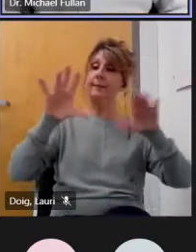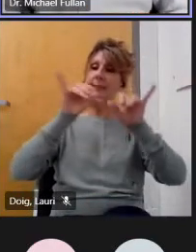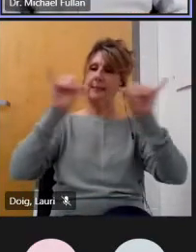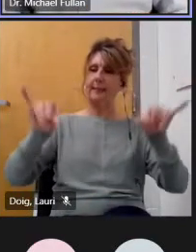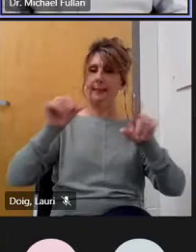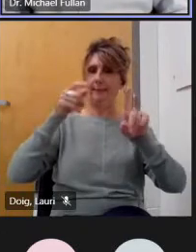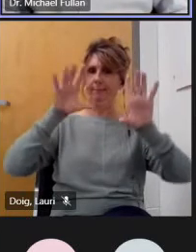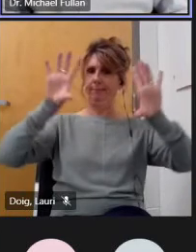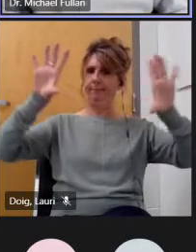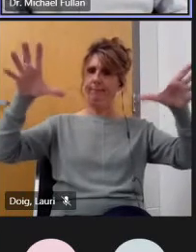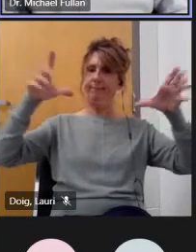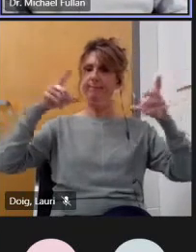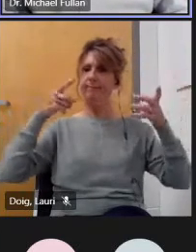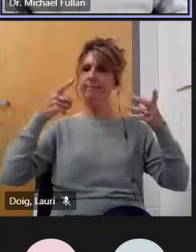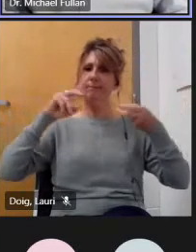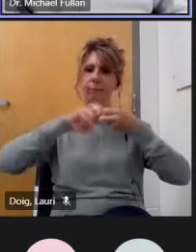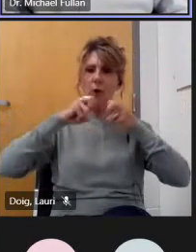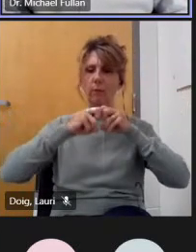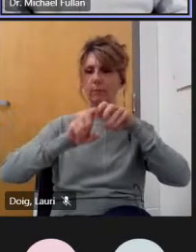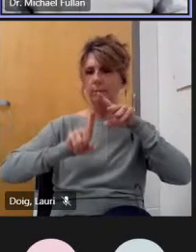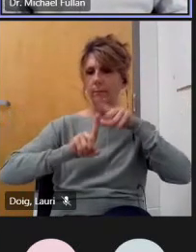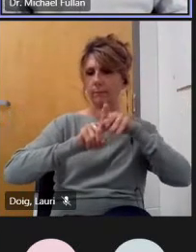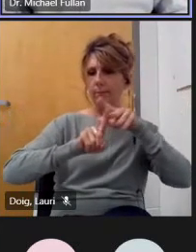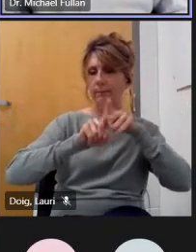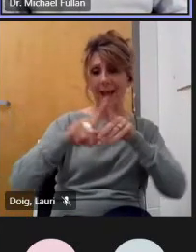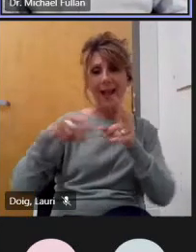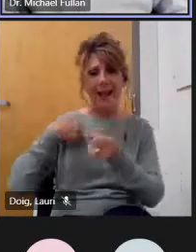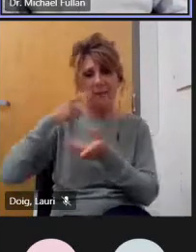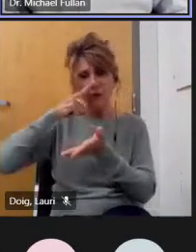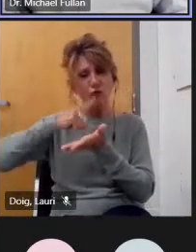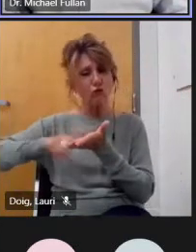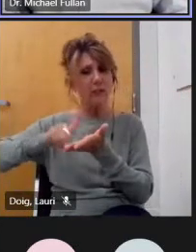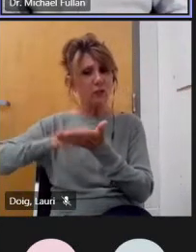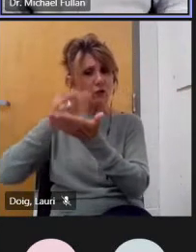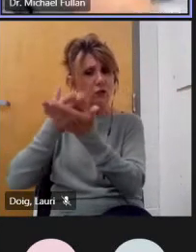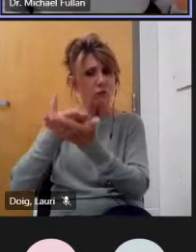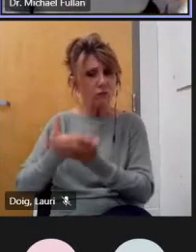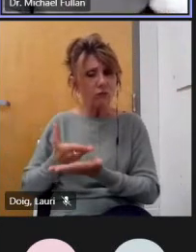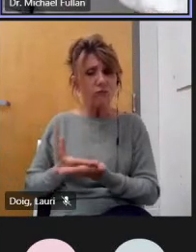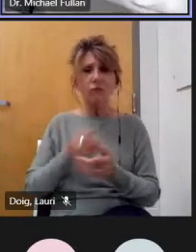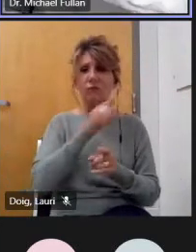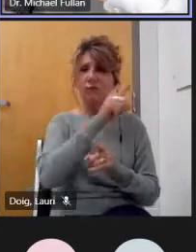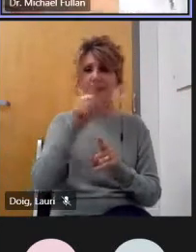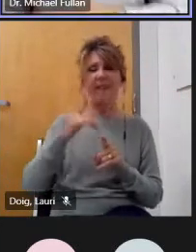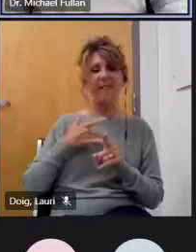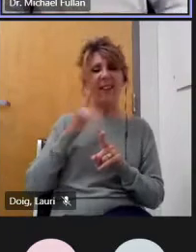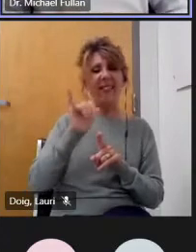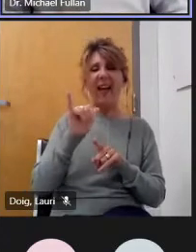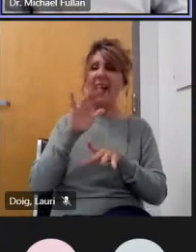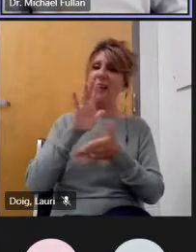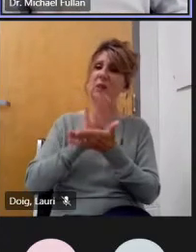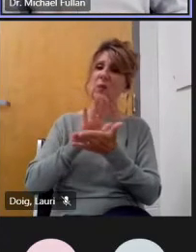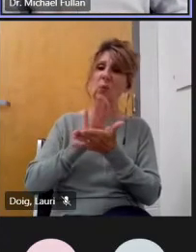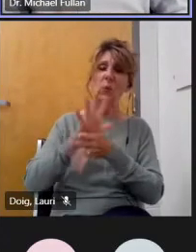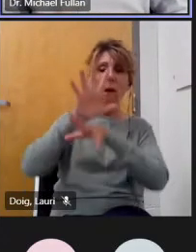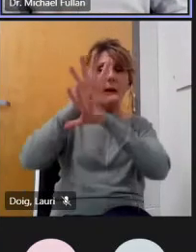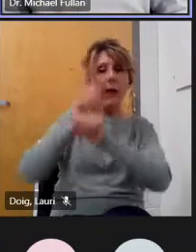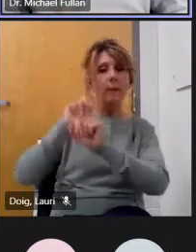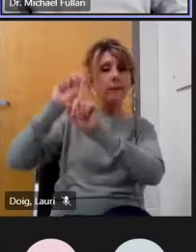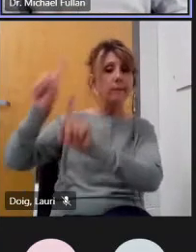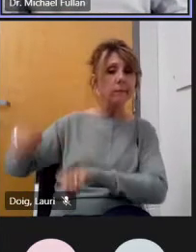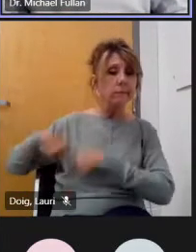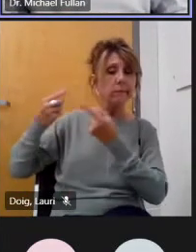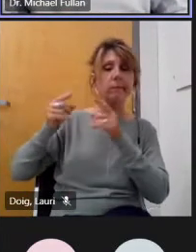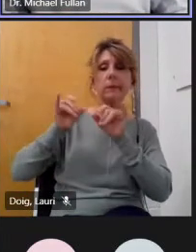practical research the evidence is there that traditional schooling is boring as the students move up the grade levels they get